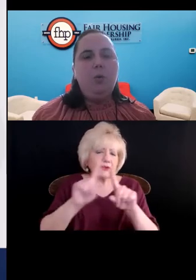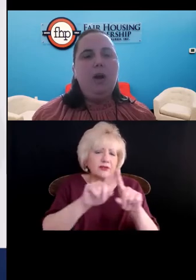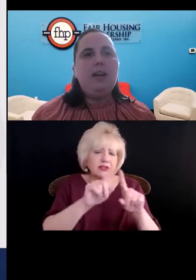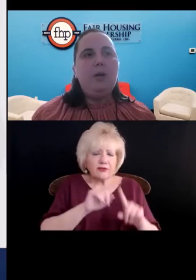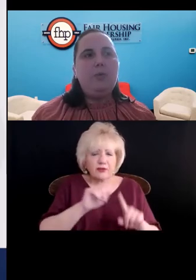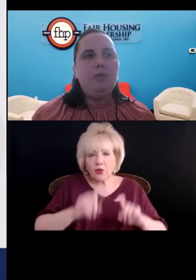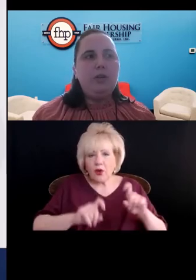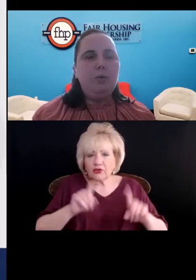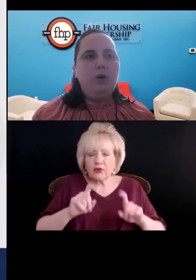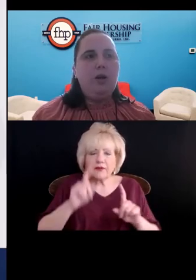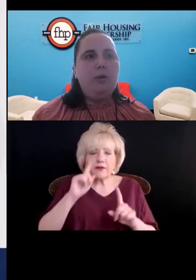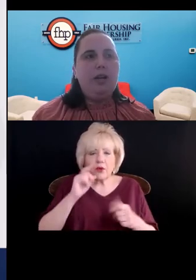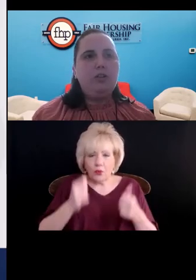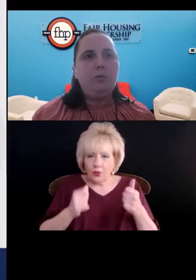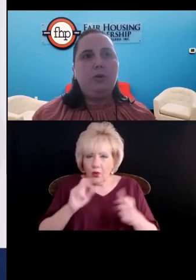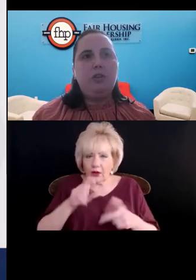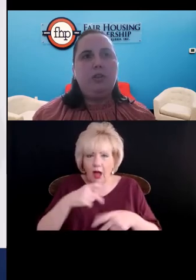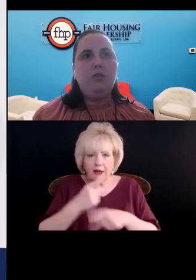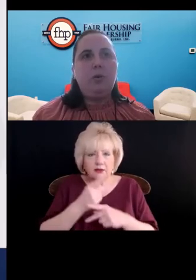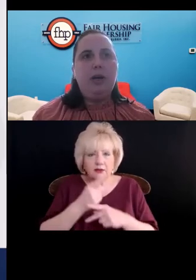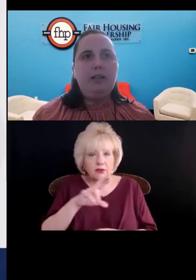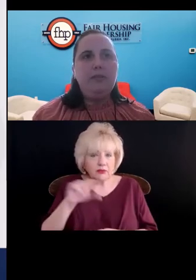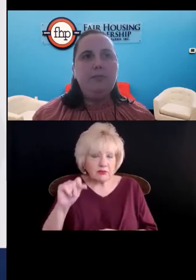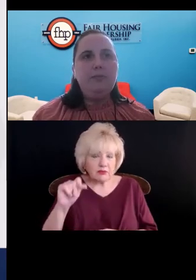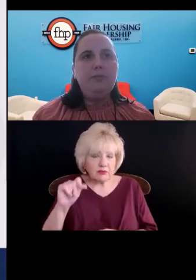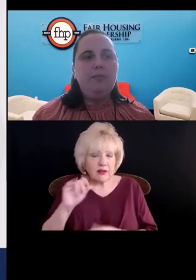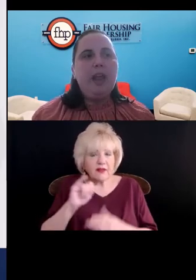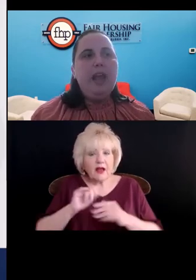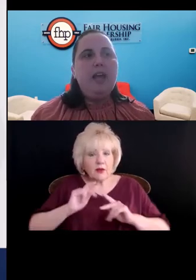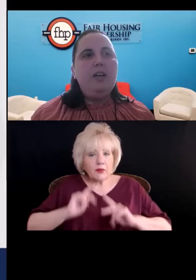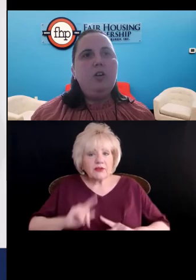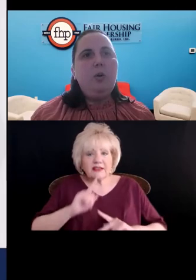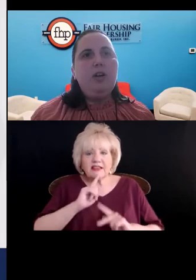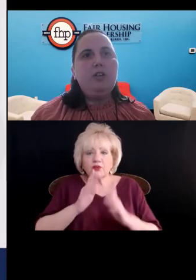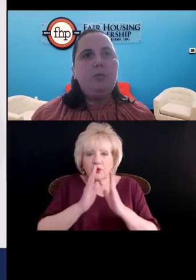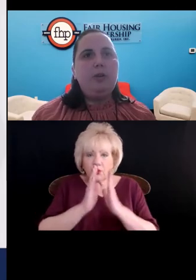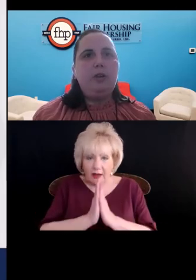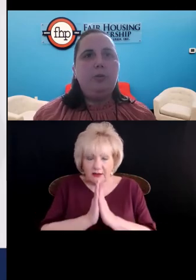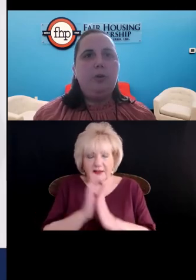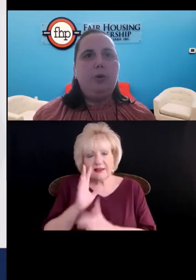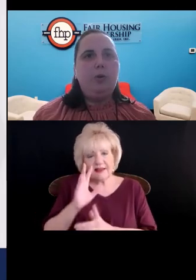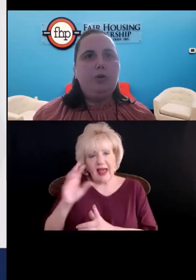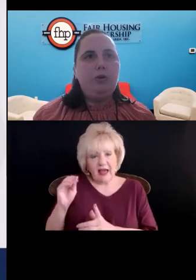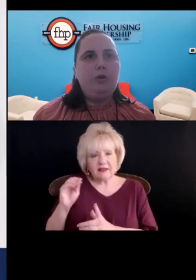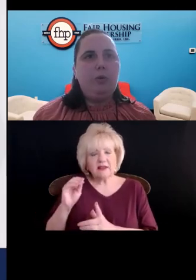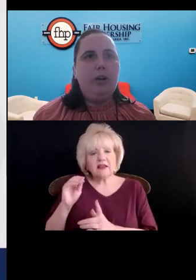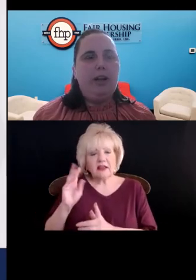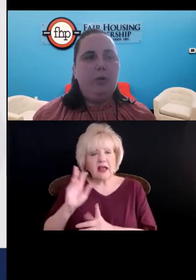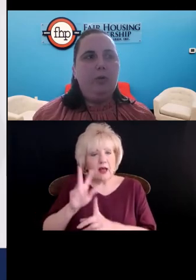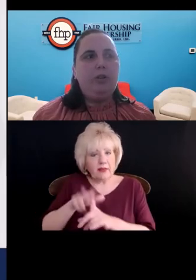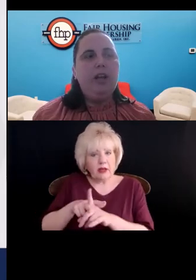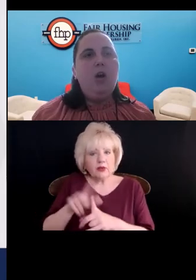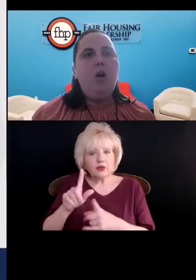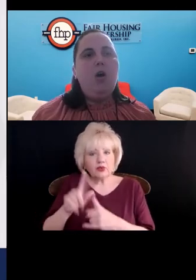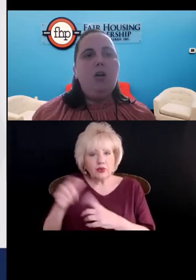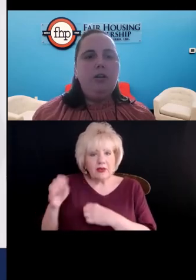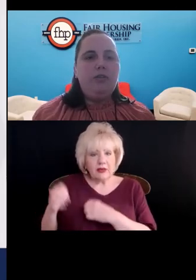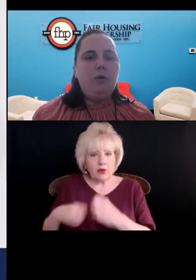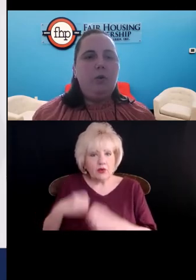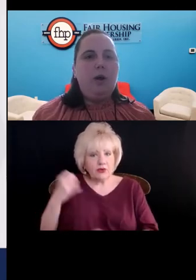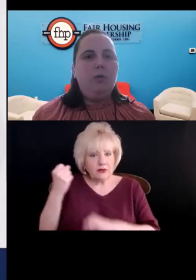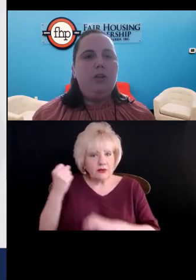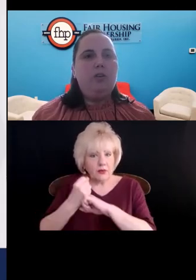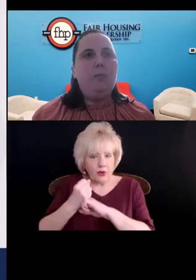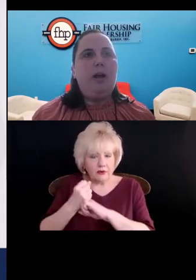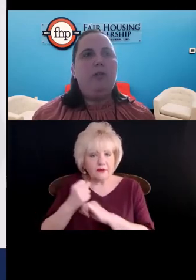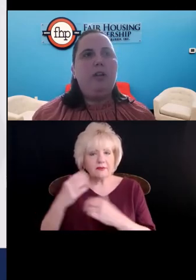what type of reasonable accommodation a person is requesting. And in the question applicable to emotional support animals, all of